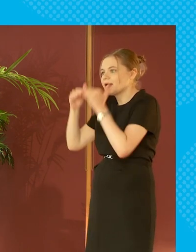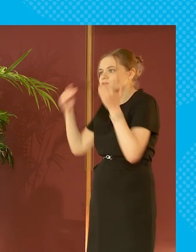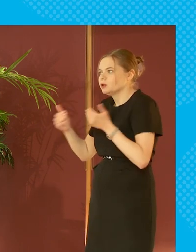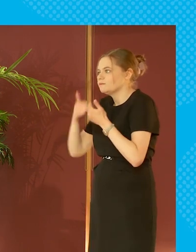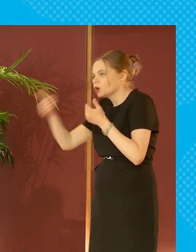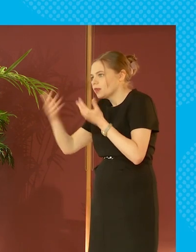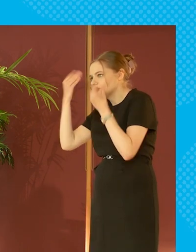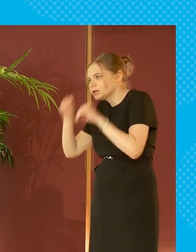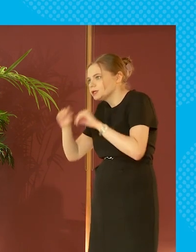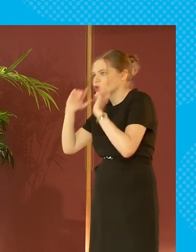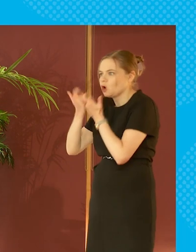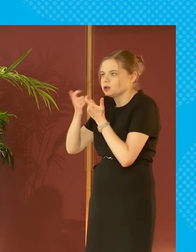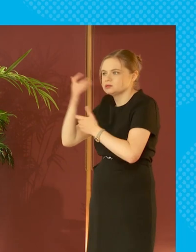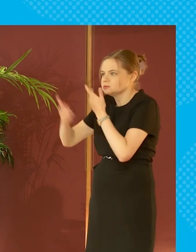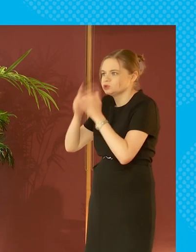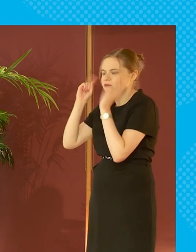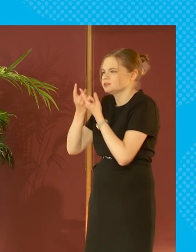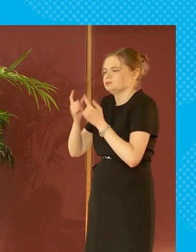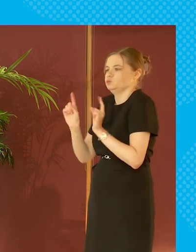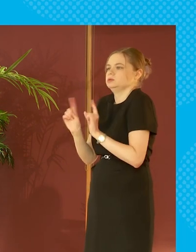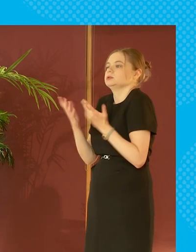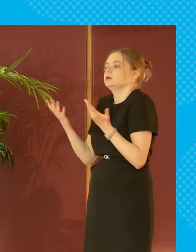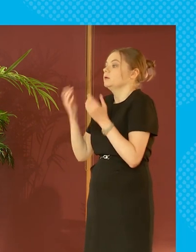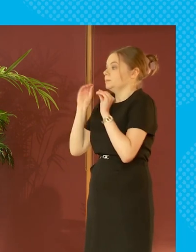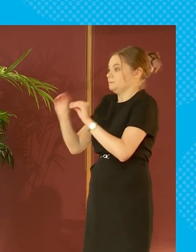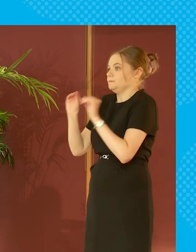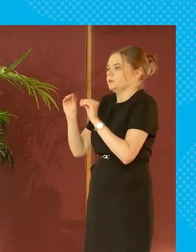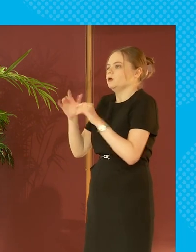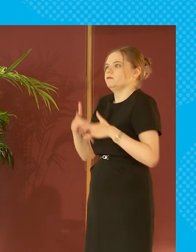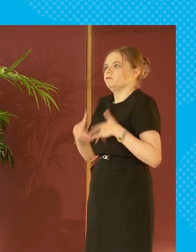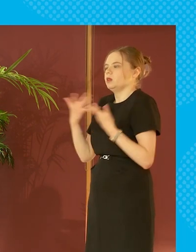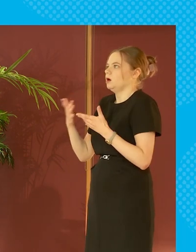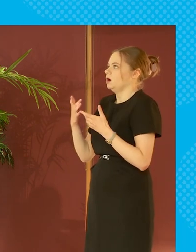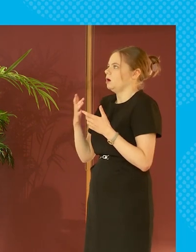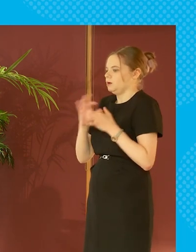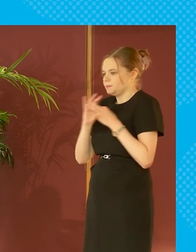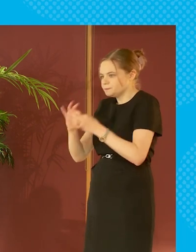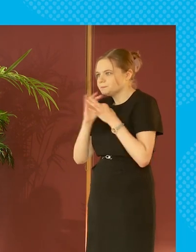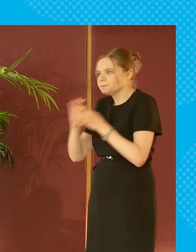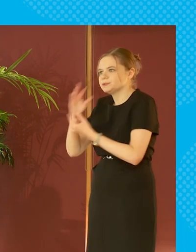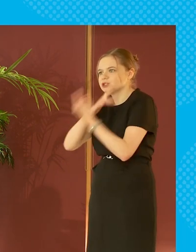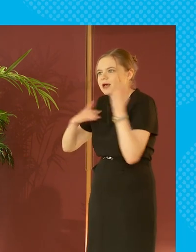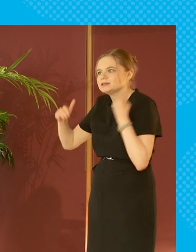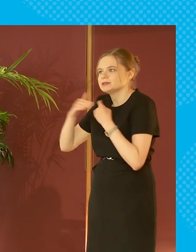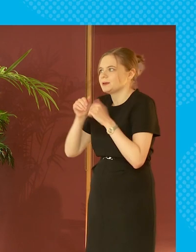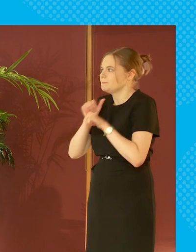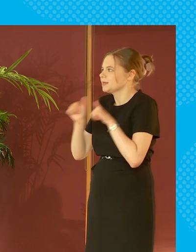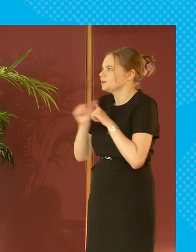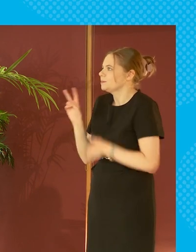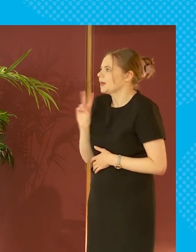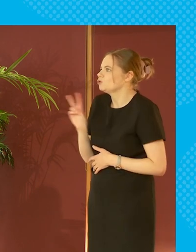further education college be it higher education college it improves their engagement with citizenship with society it makes them a better